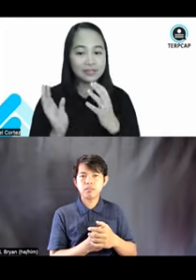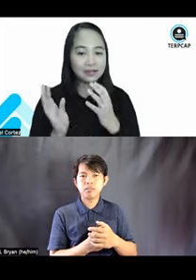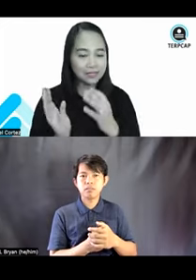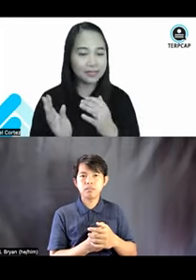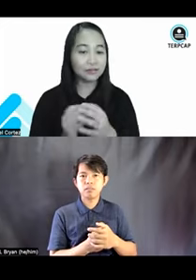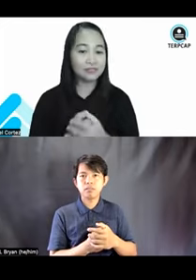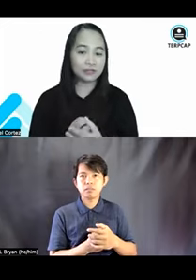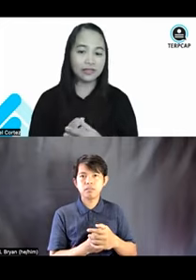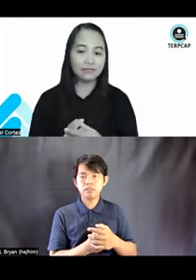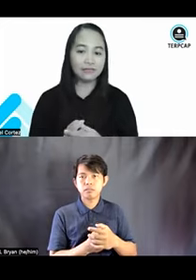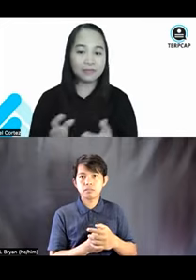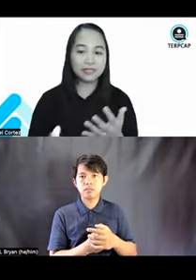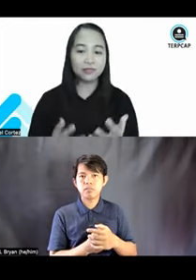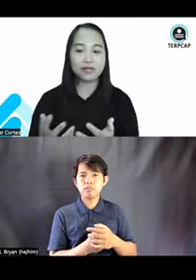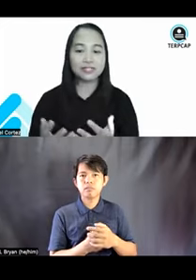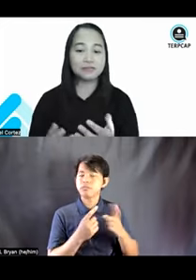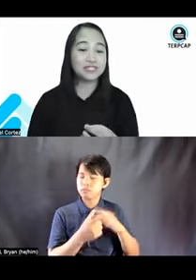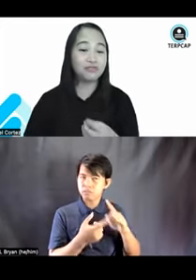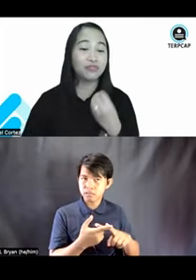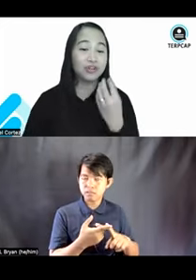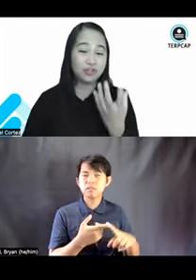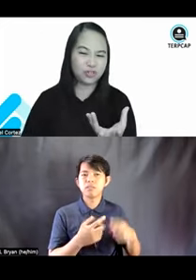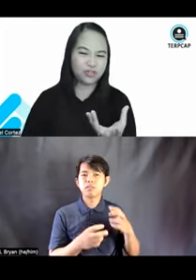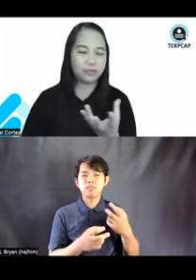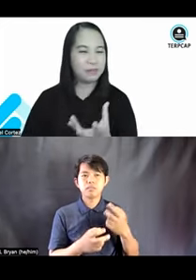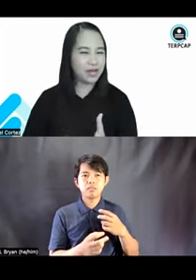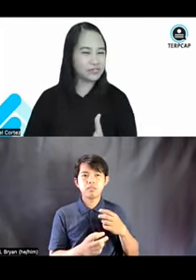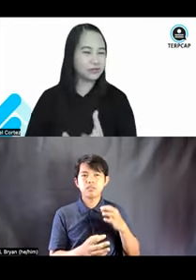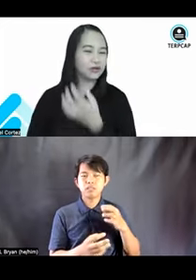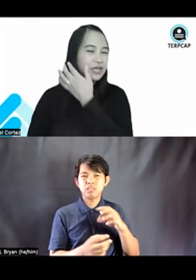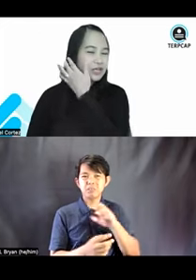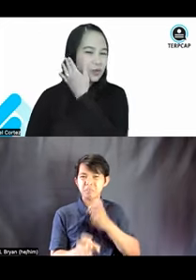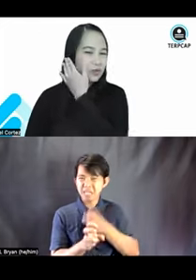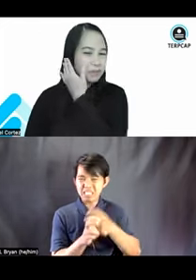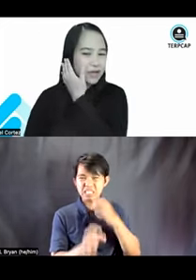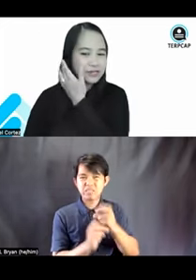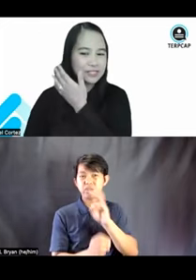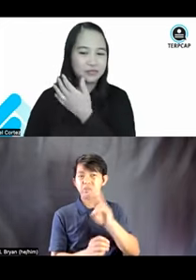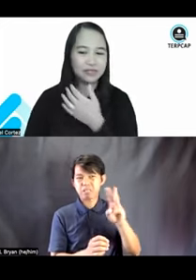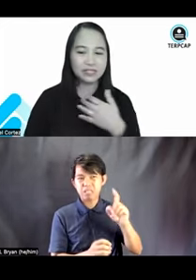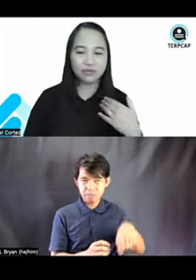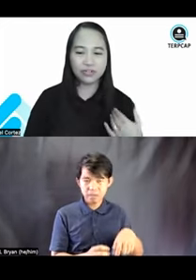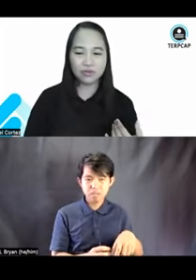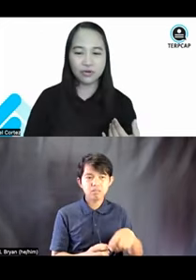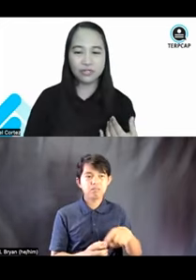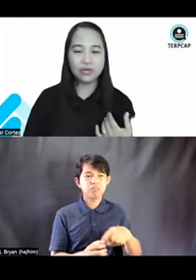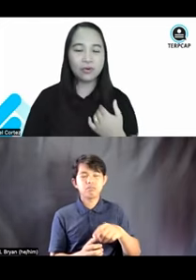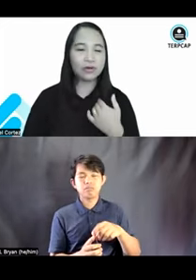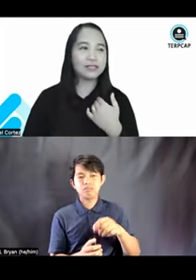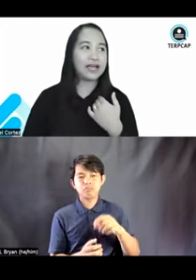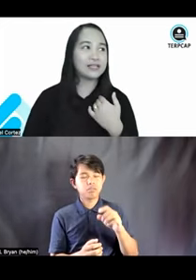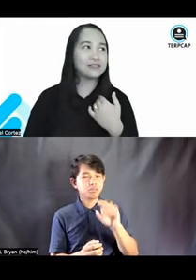that's really a concern if the website requires a specific version of a web browser or your web browser has to be this version